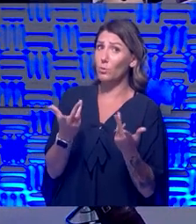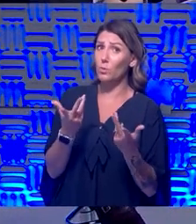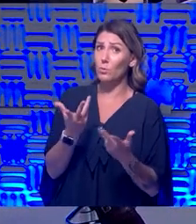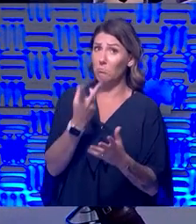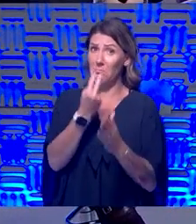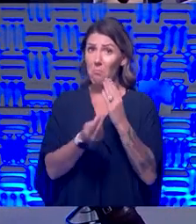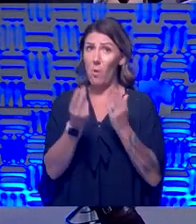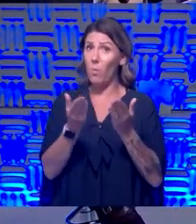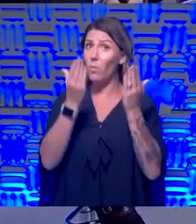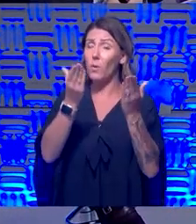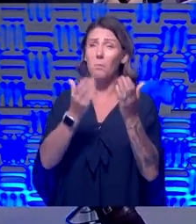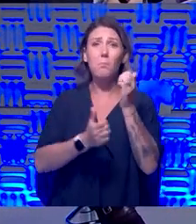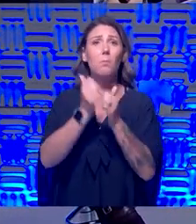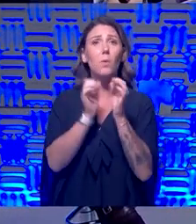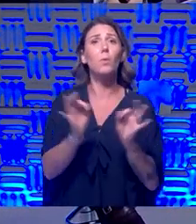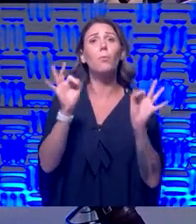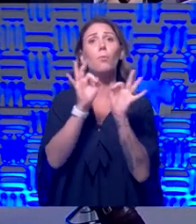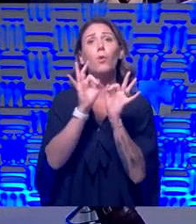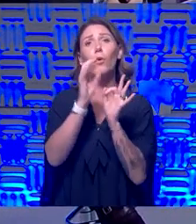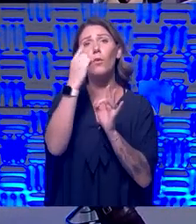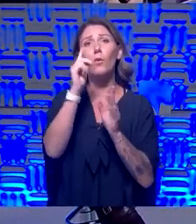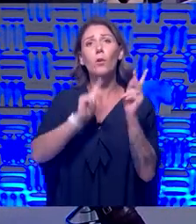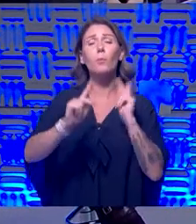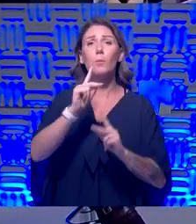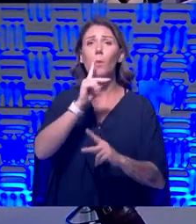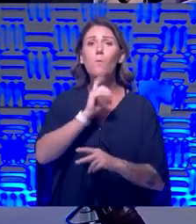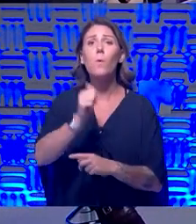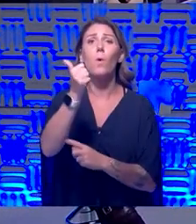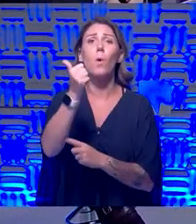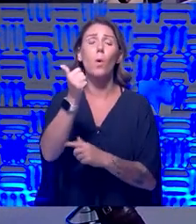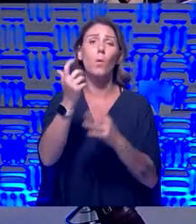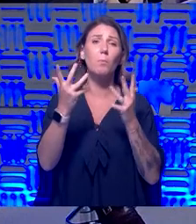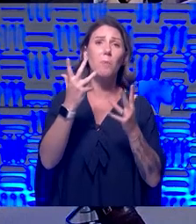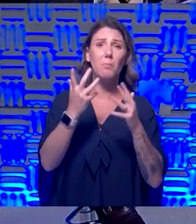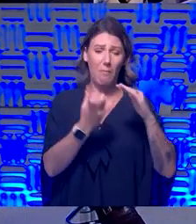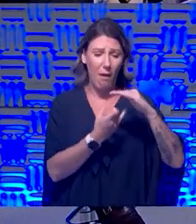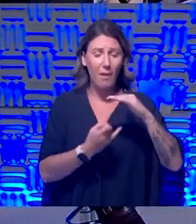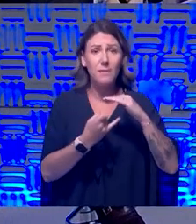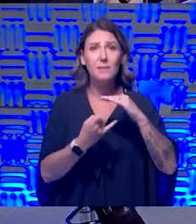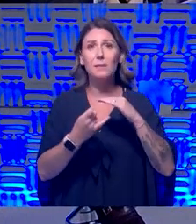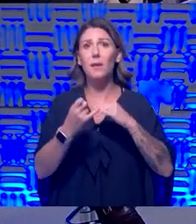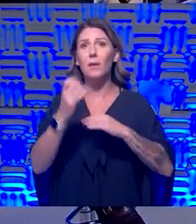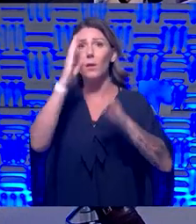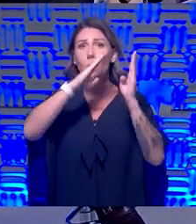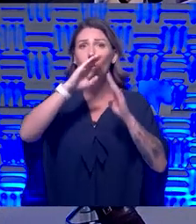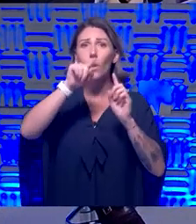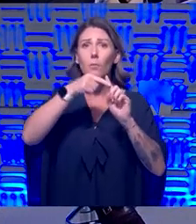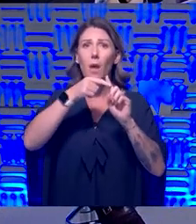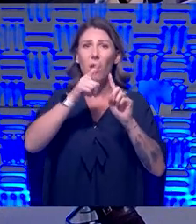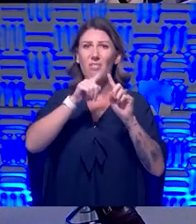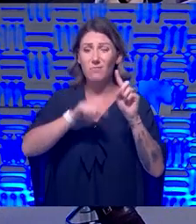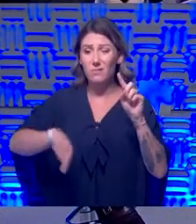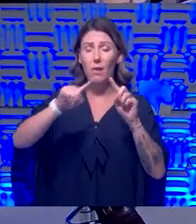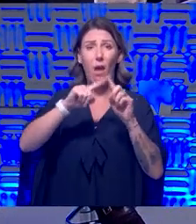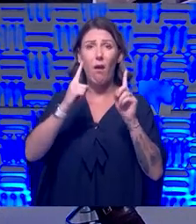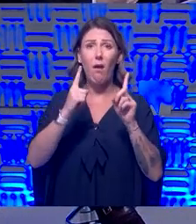What can we do that's most important for folks who are older and kind of shut in and you're worried about all this whole cycle? What do we do?